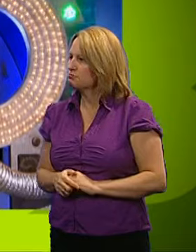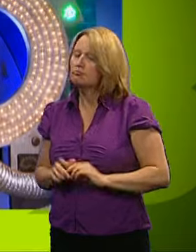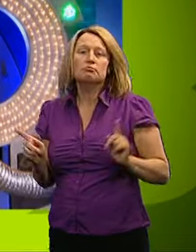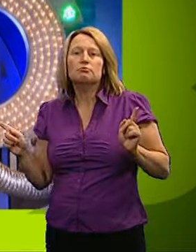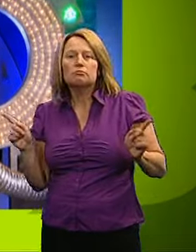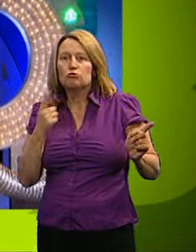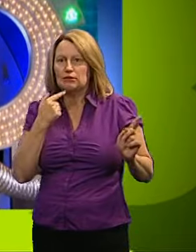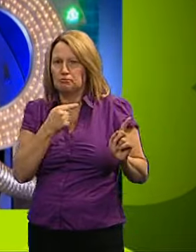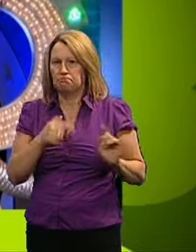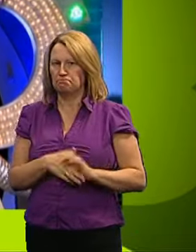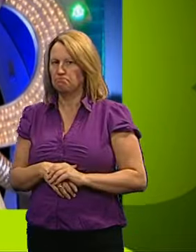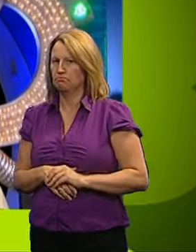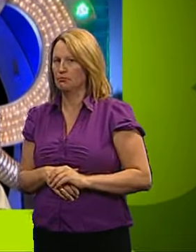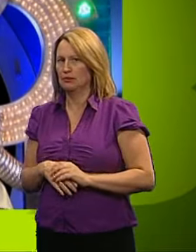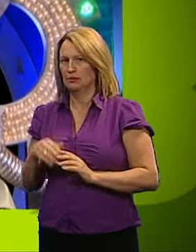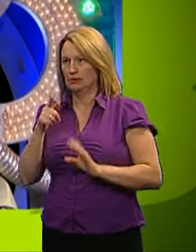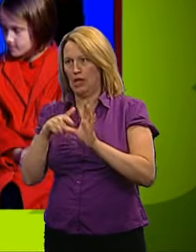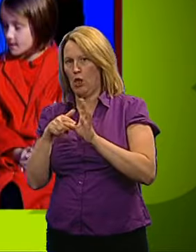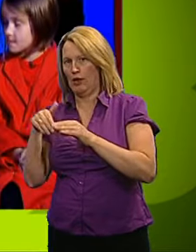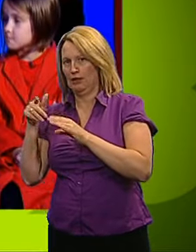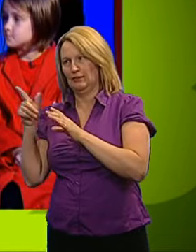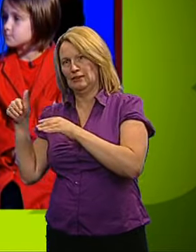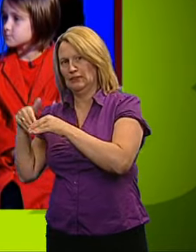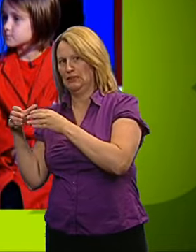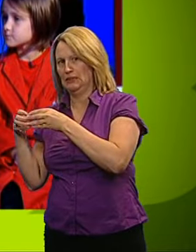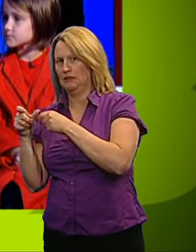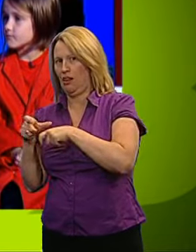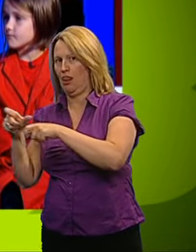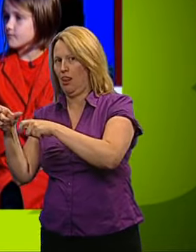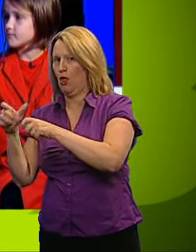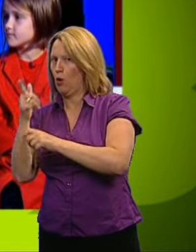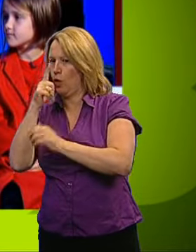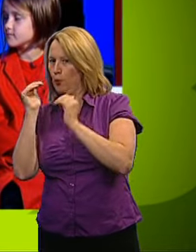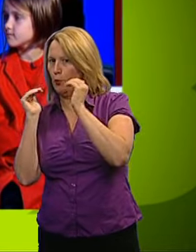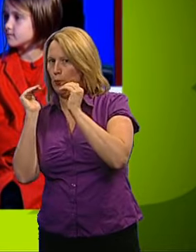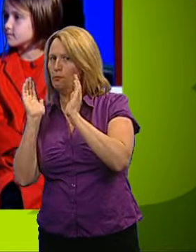Reds, so? The yellows have stayed in the game. By the skin of their teeth. Well done, T.